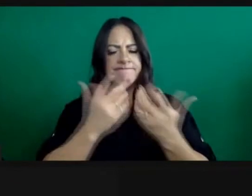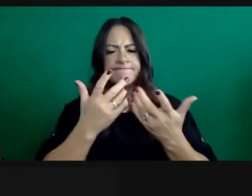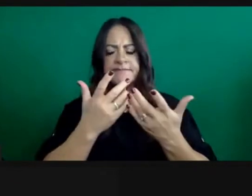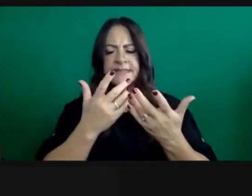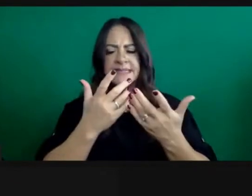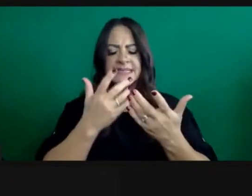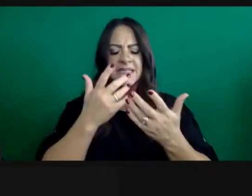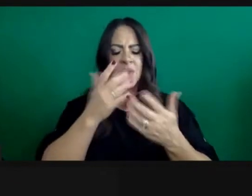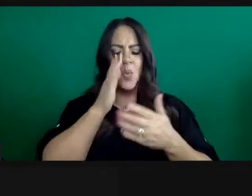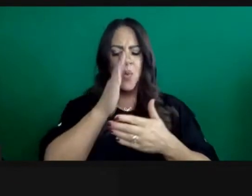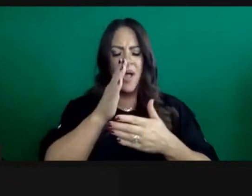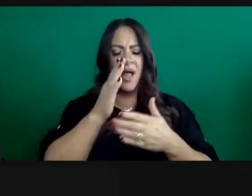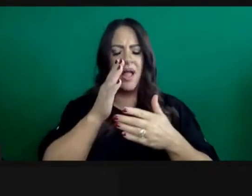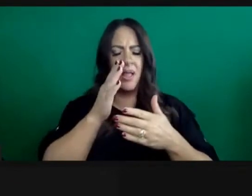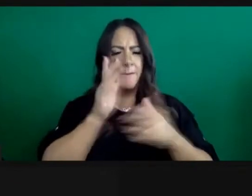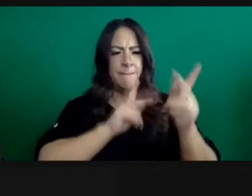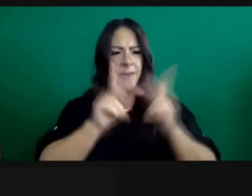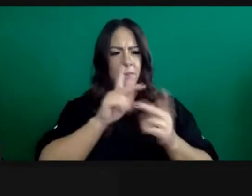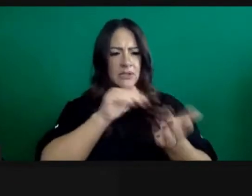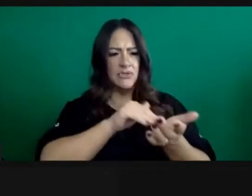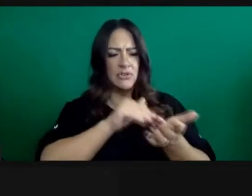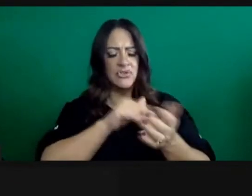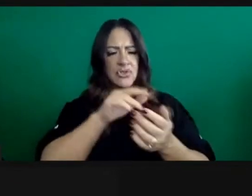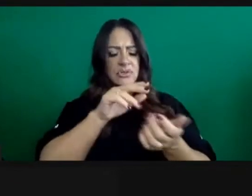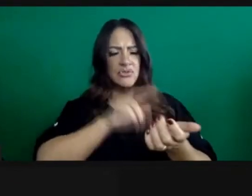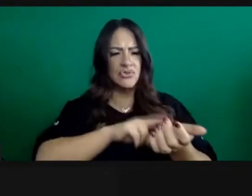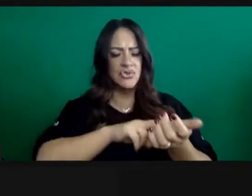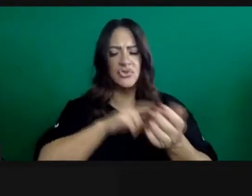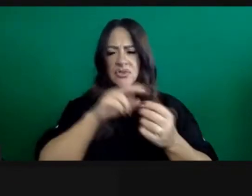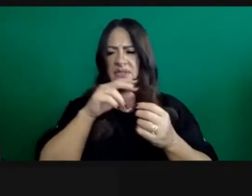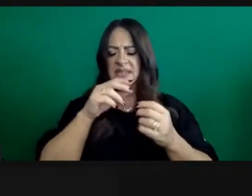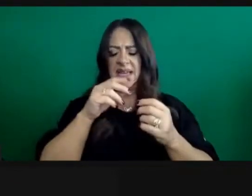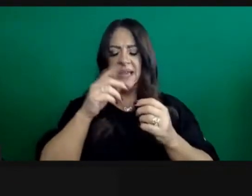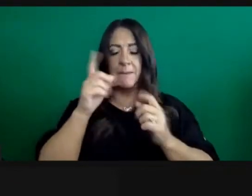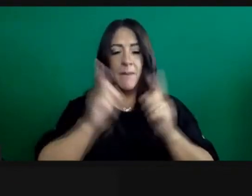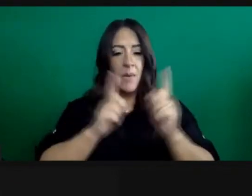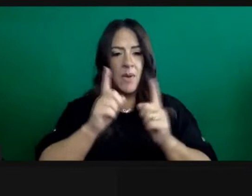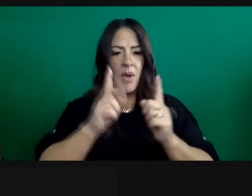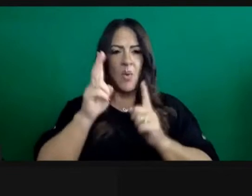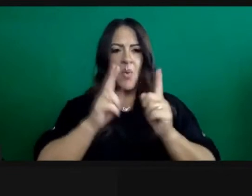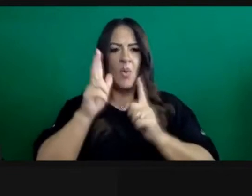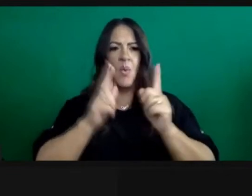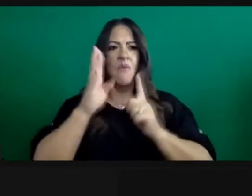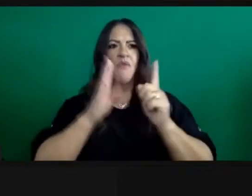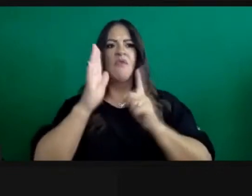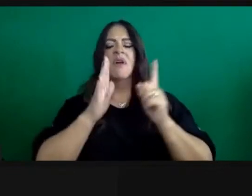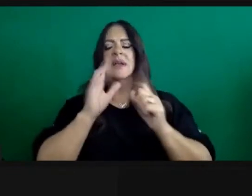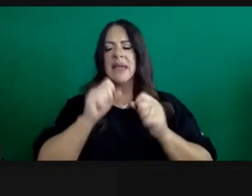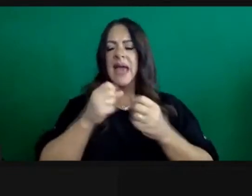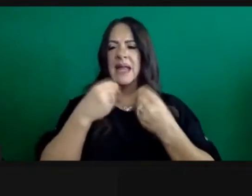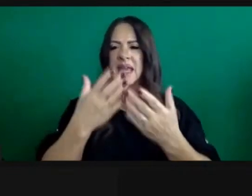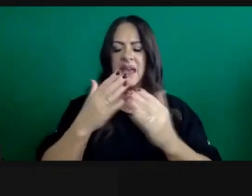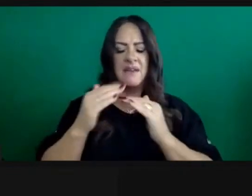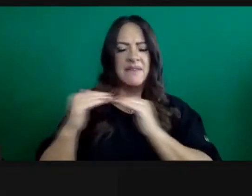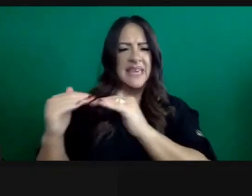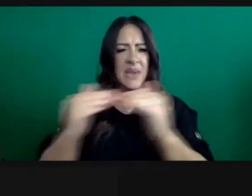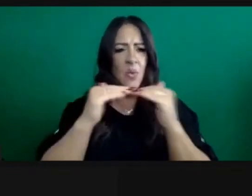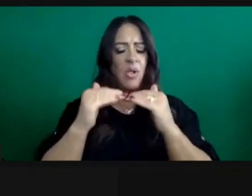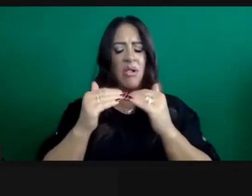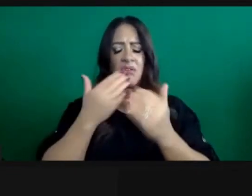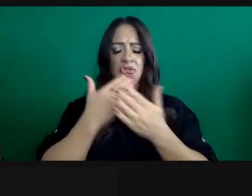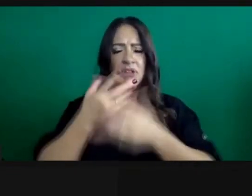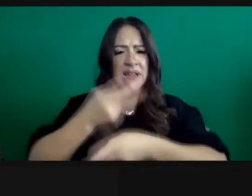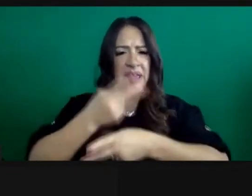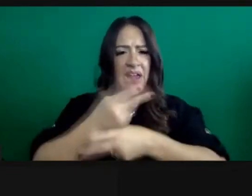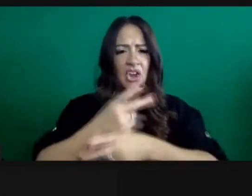of care has deteriorated to the point that the likelihood of dying is now greater? Certainly, there's a problem with supply of oxygen. The hospital patients in LA